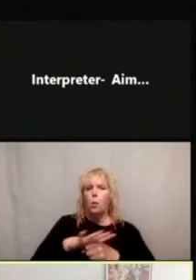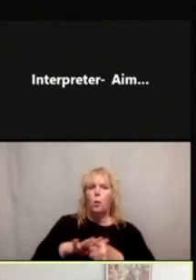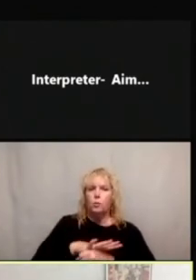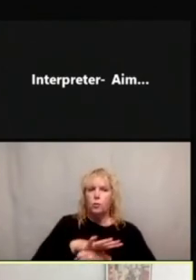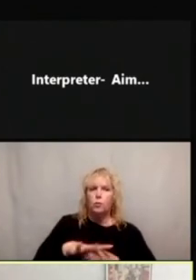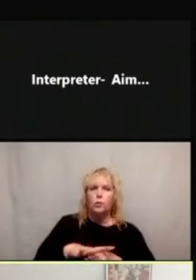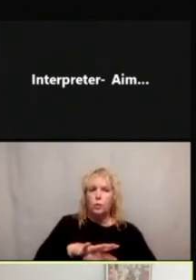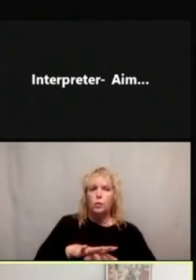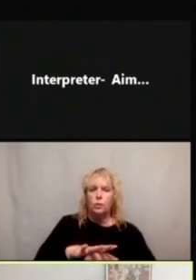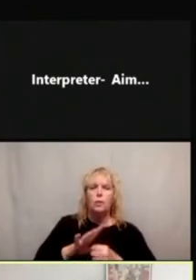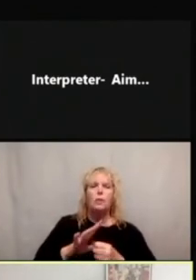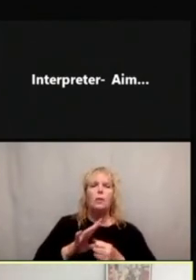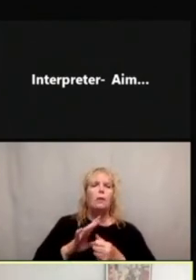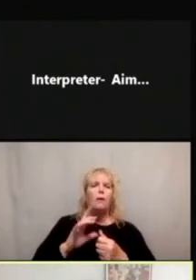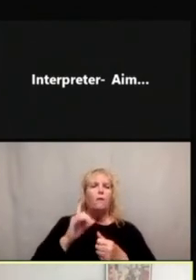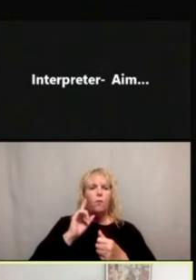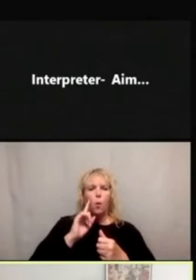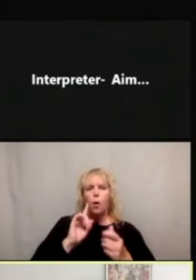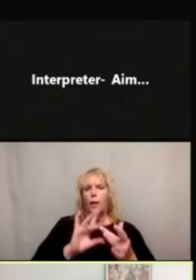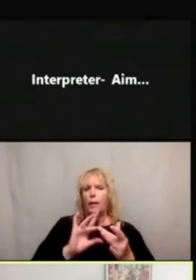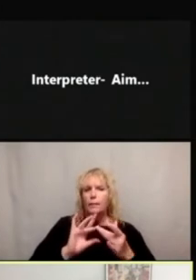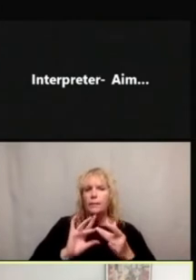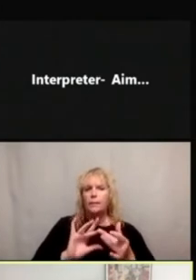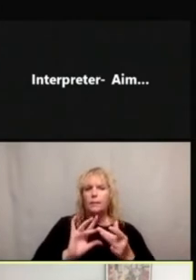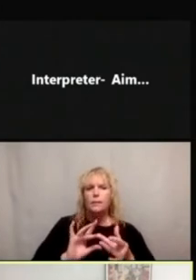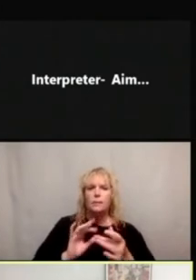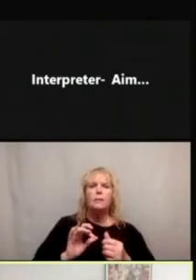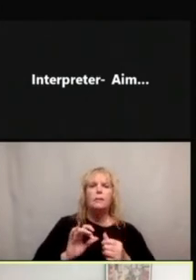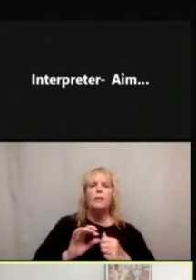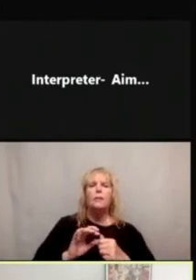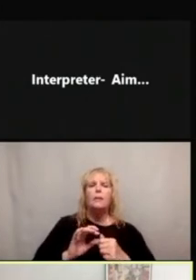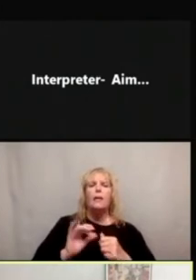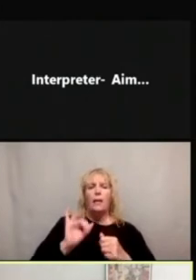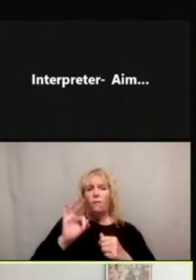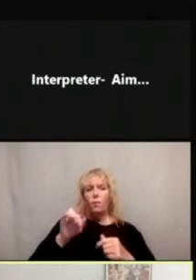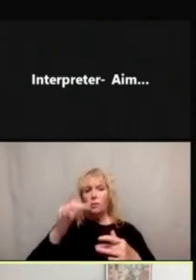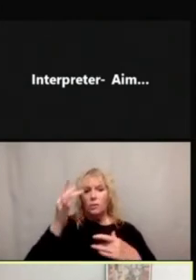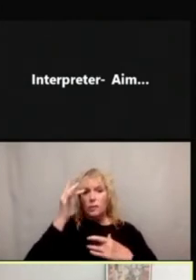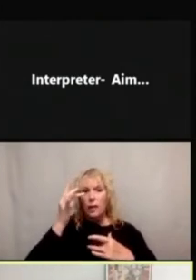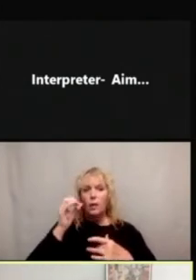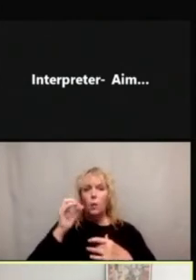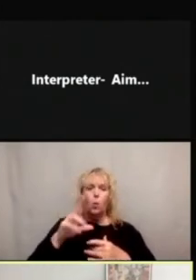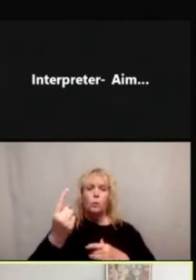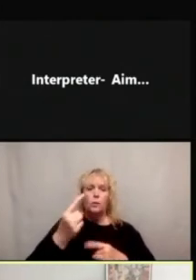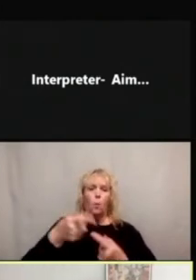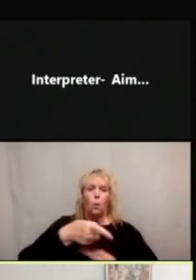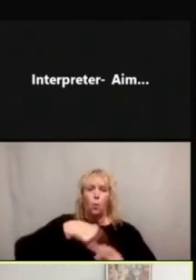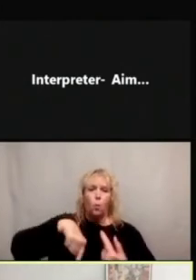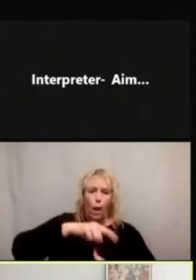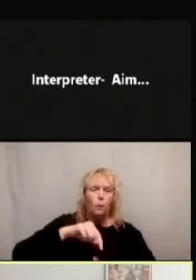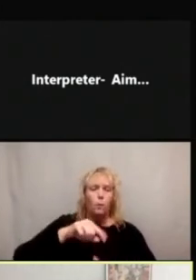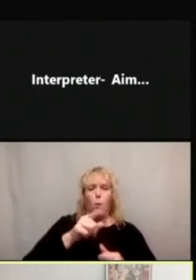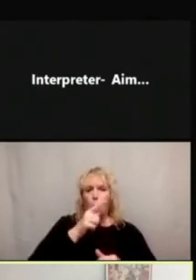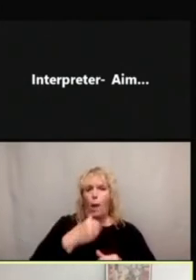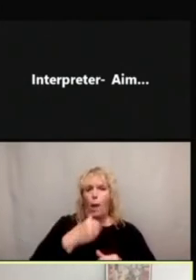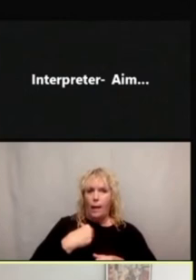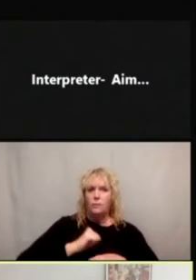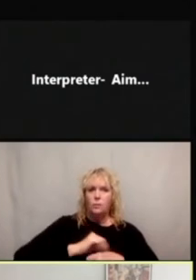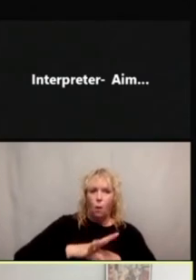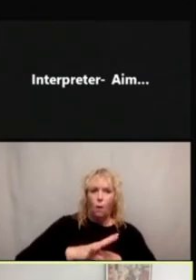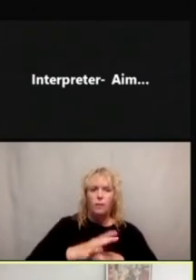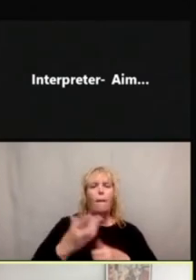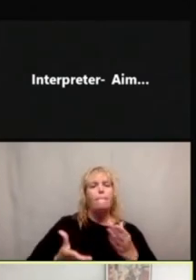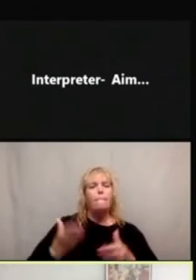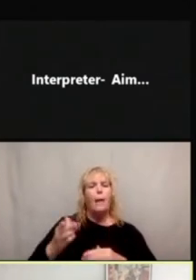works is if you're sick or you spend time around someone who has COVID-19, your health department might call you and ask you to report your symptoms every